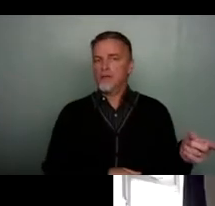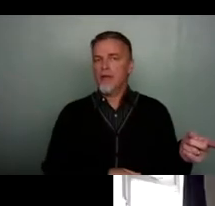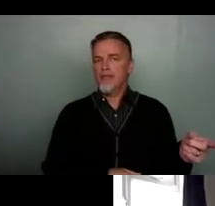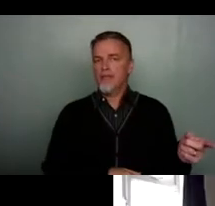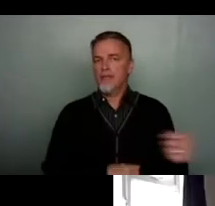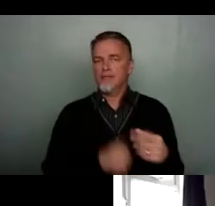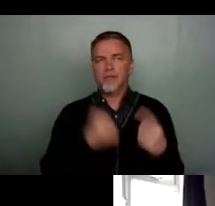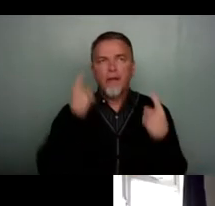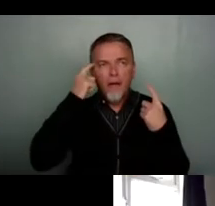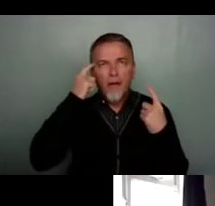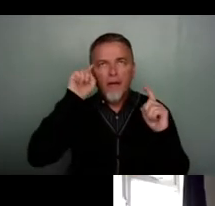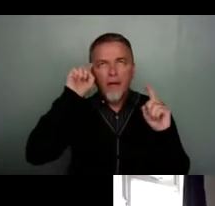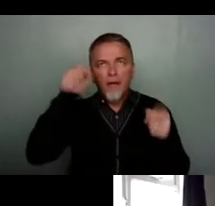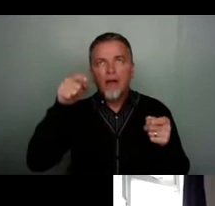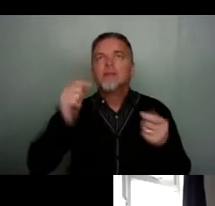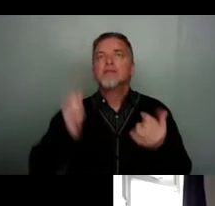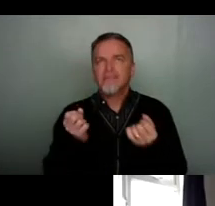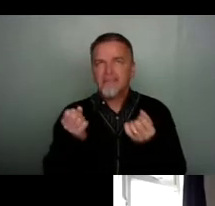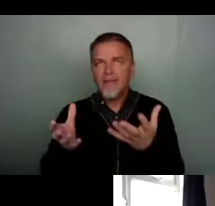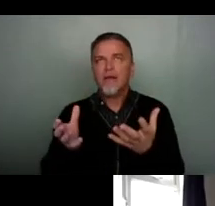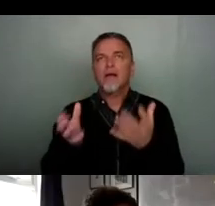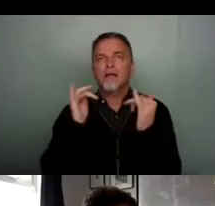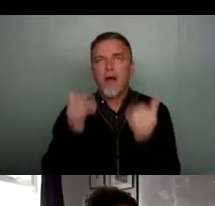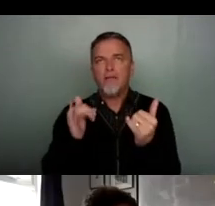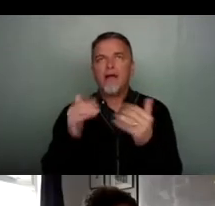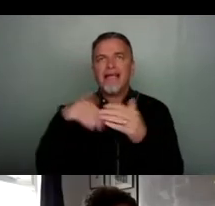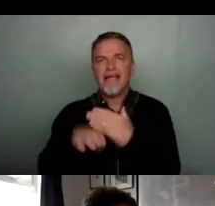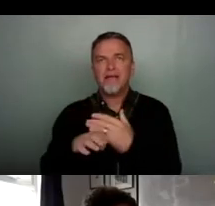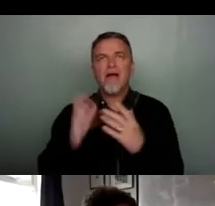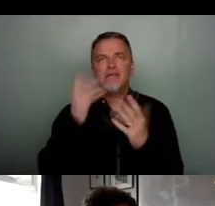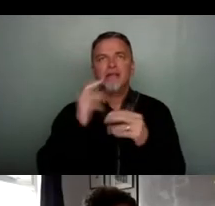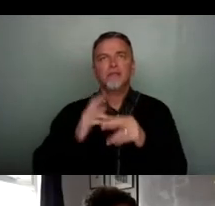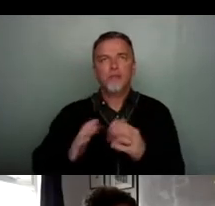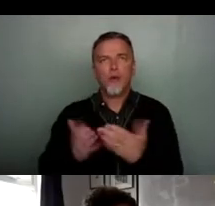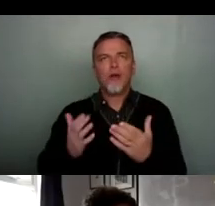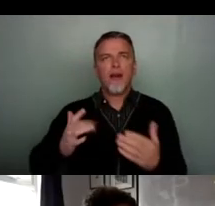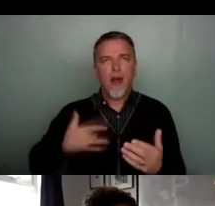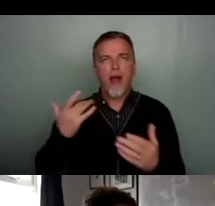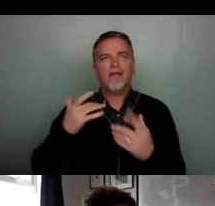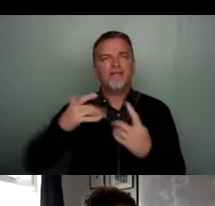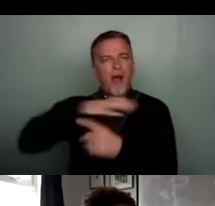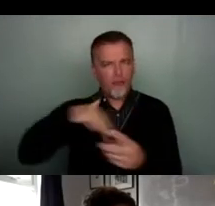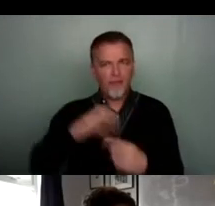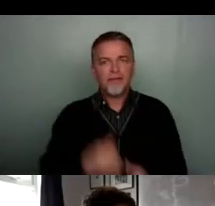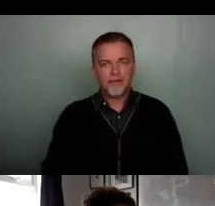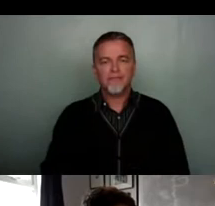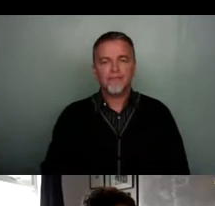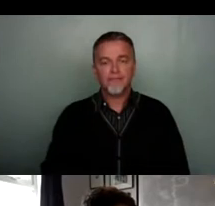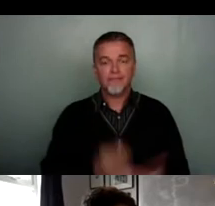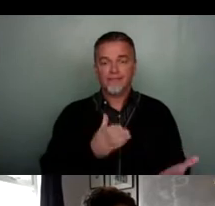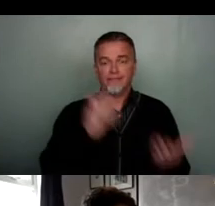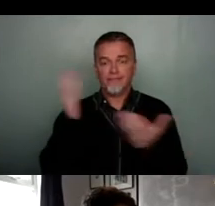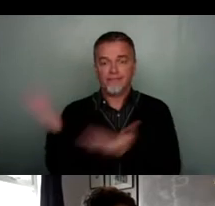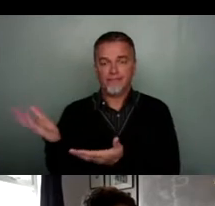the idea to deliver Carnival in that kind of Facebook Live type environment. We had a really,